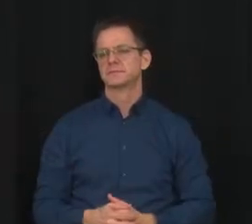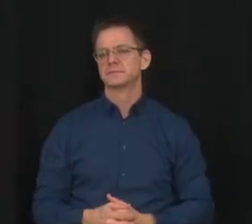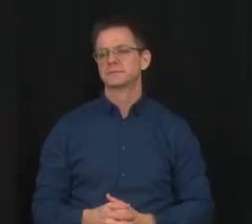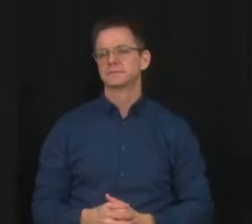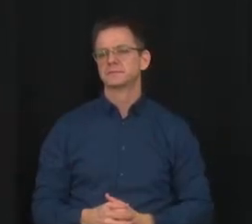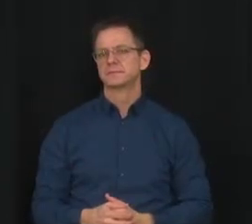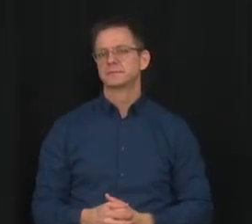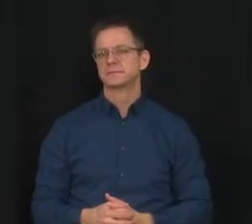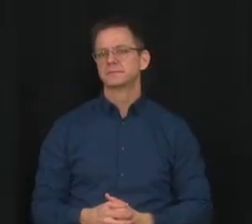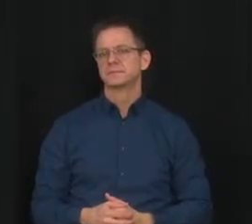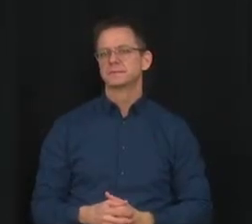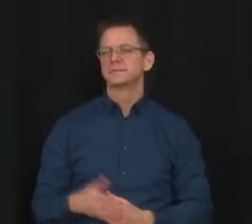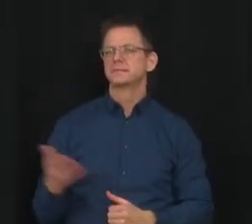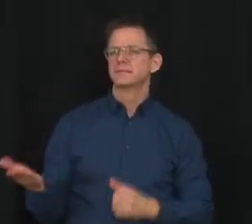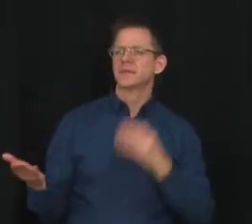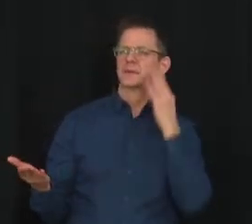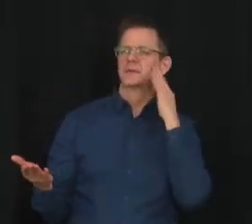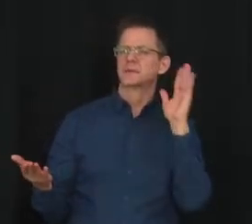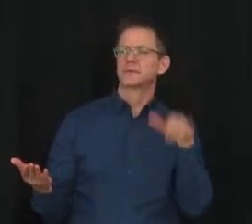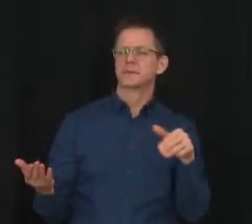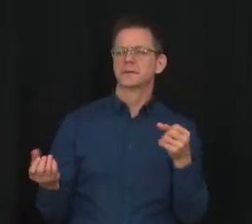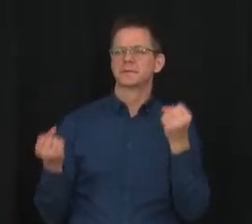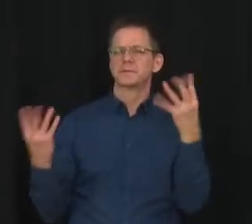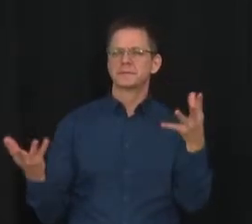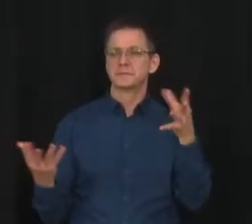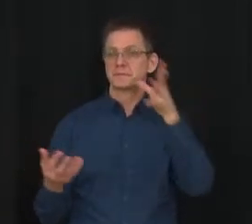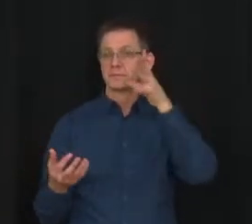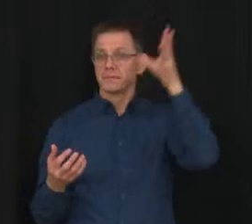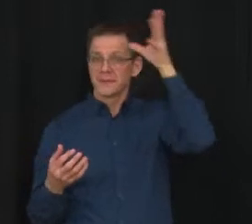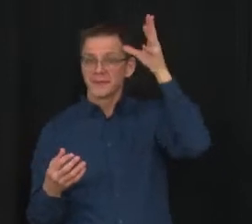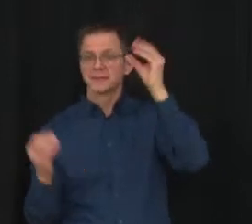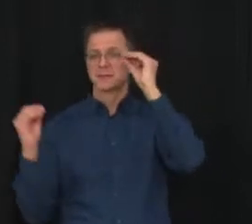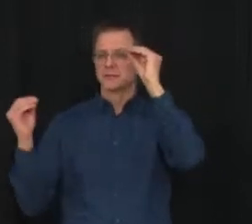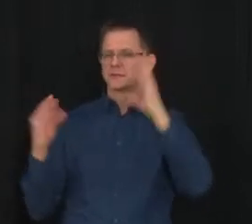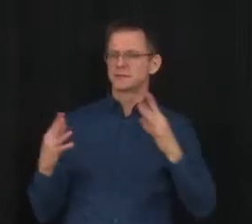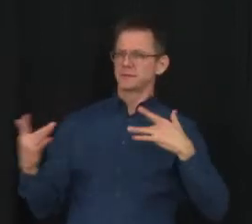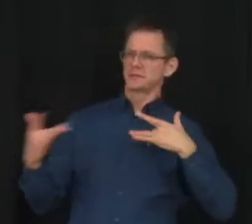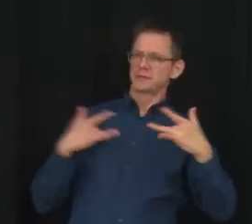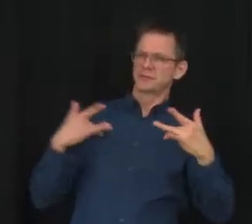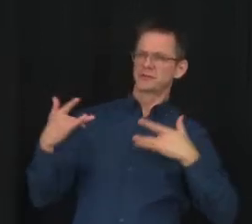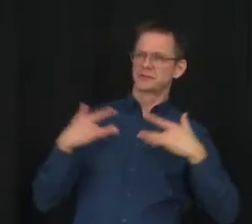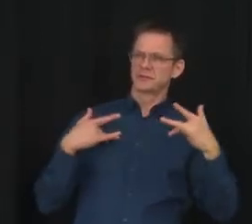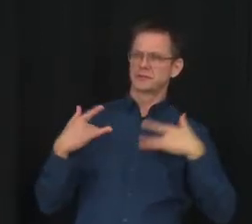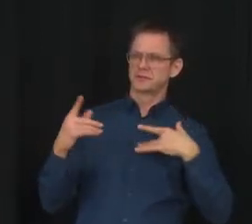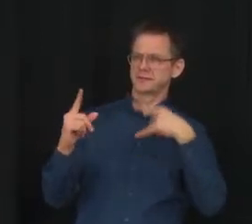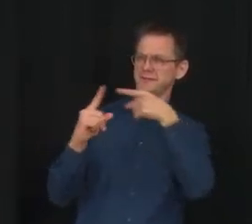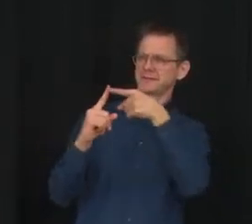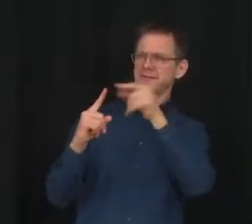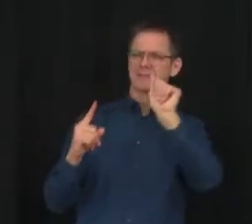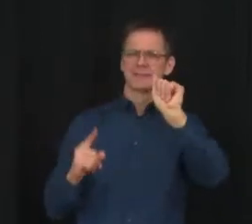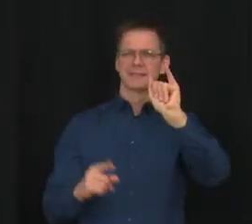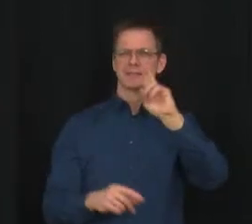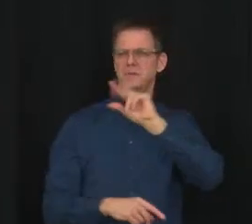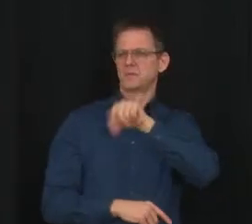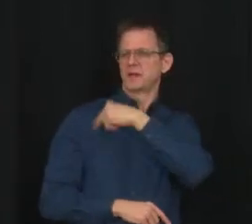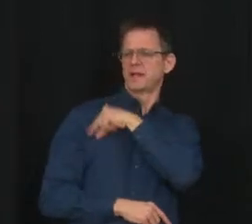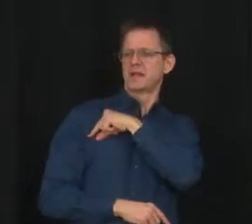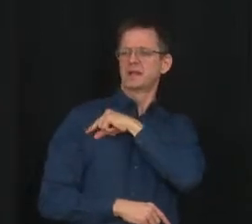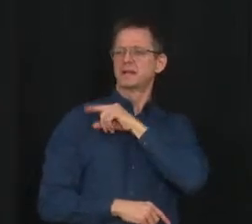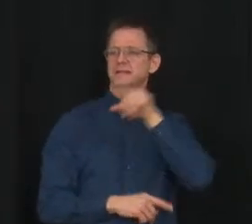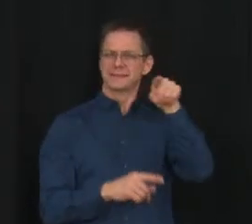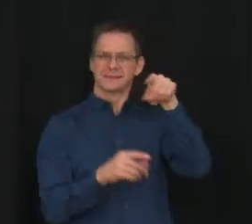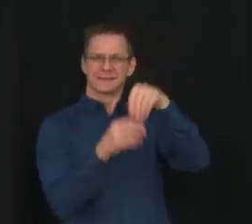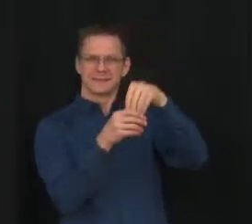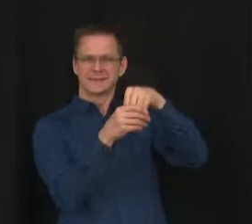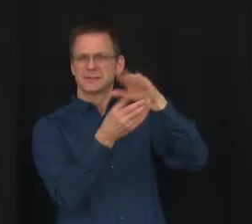and teachers still about, you know, air quality in schools. Some folks running into issues, you know, have fund, they fundraise to